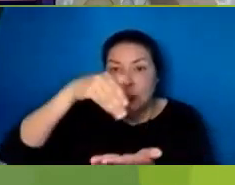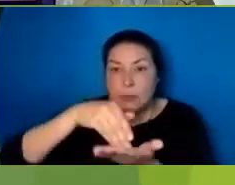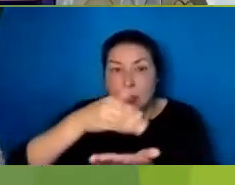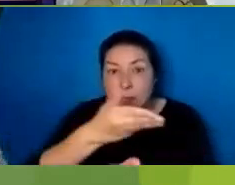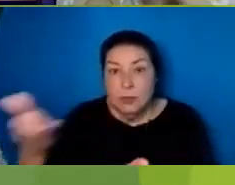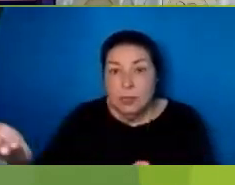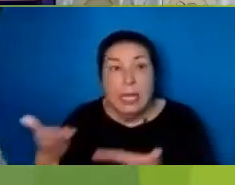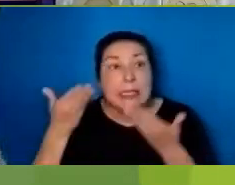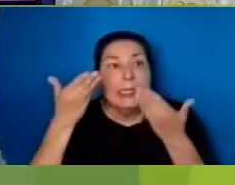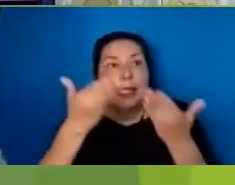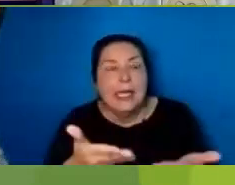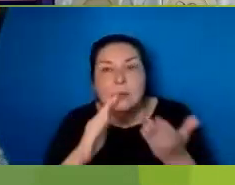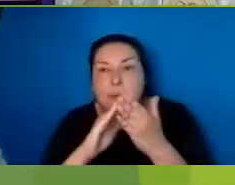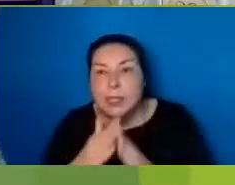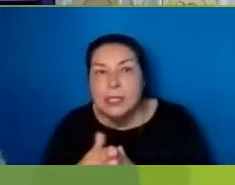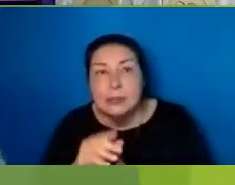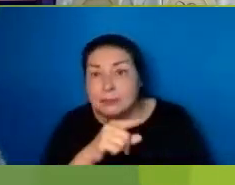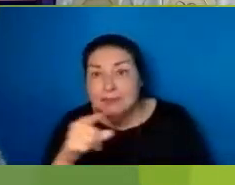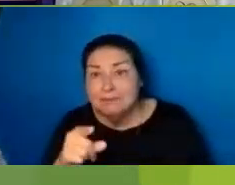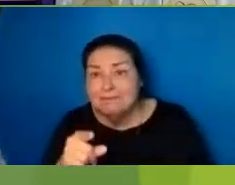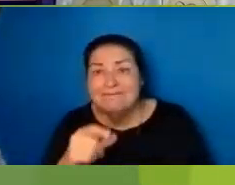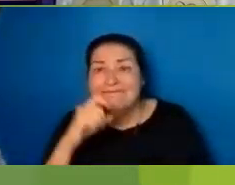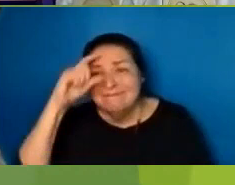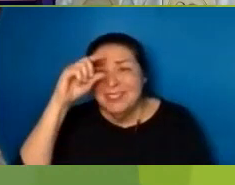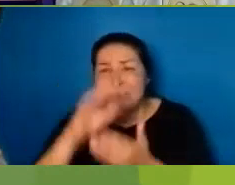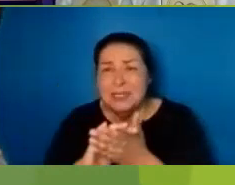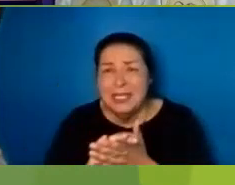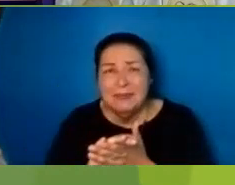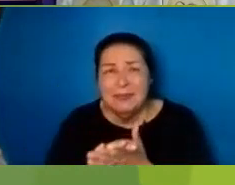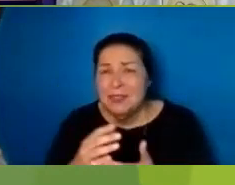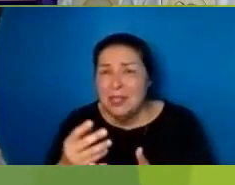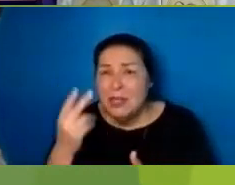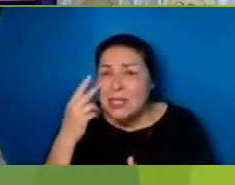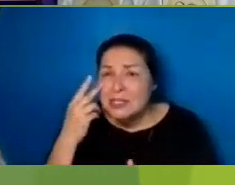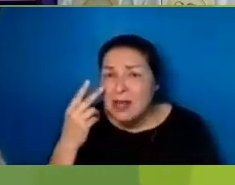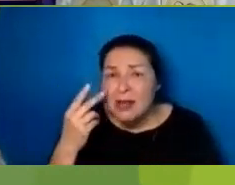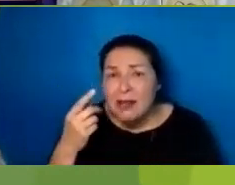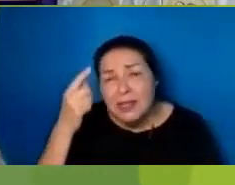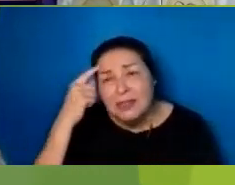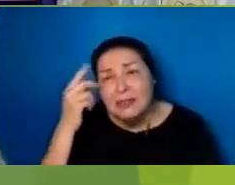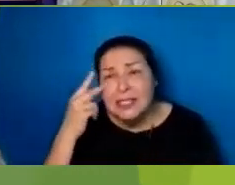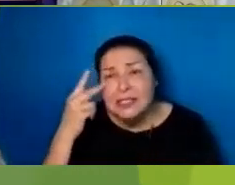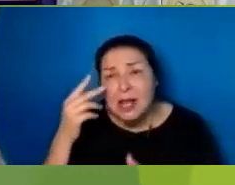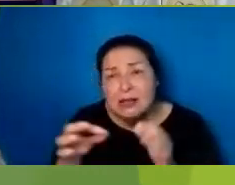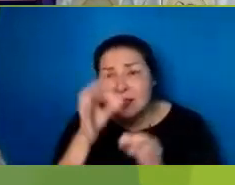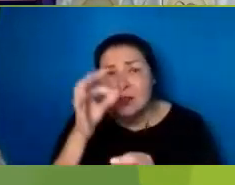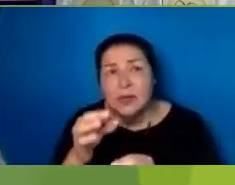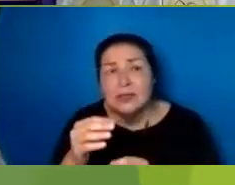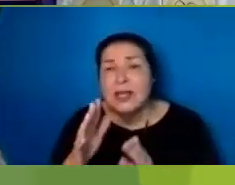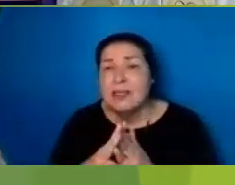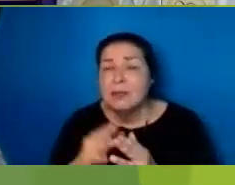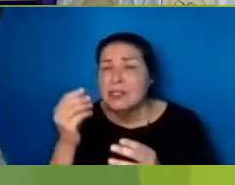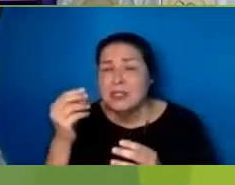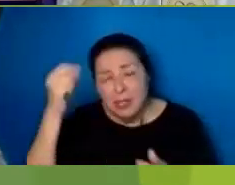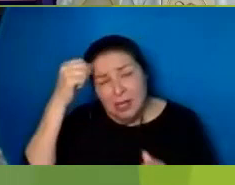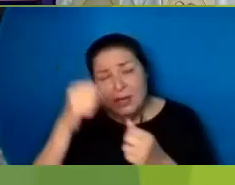they don't believe it They think they have Seen a ghost This is a reflection Of happier times It has